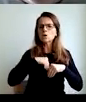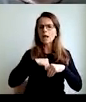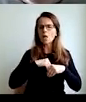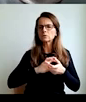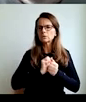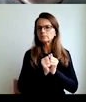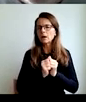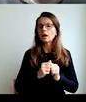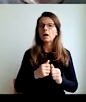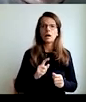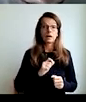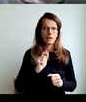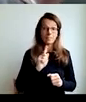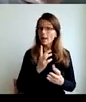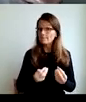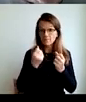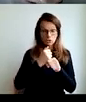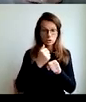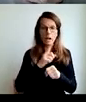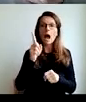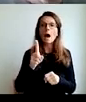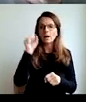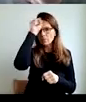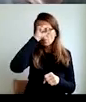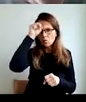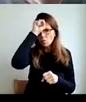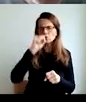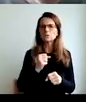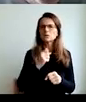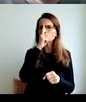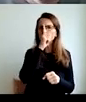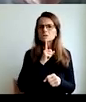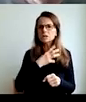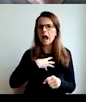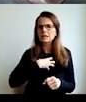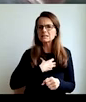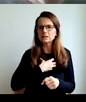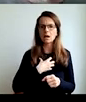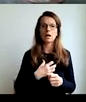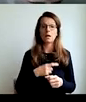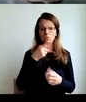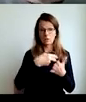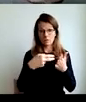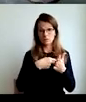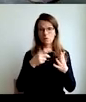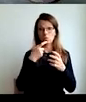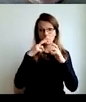Burnouts. Not because overwork. frustration. Because nonsense. Because